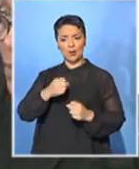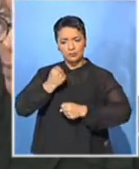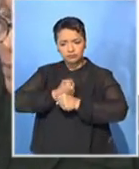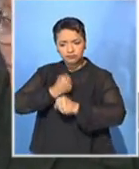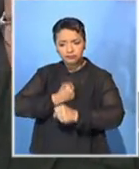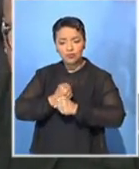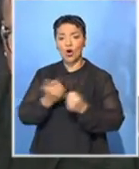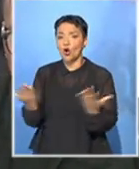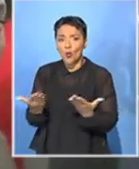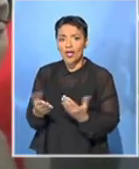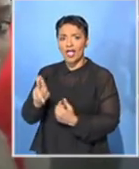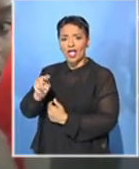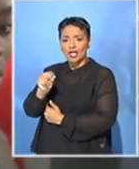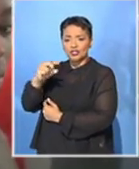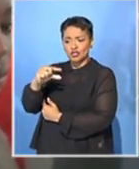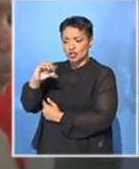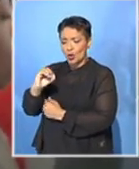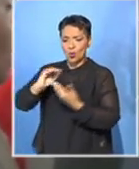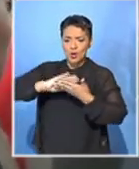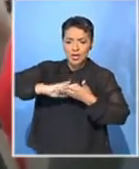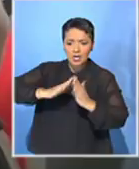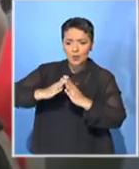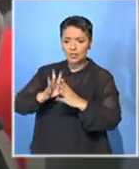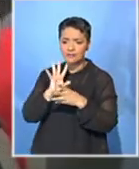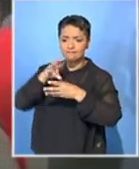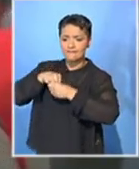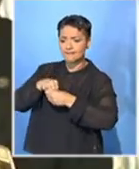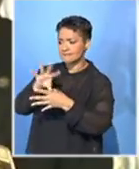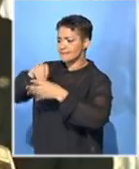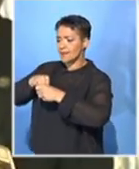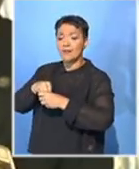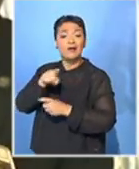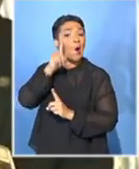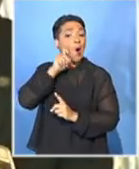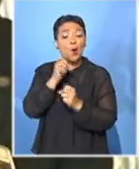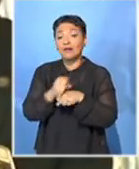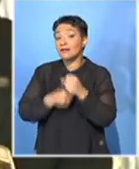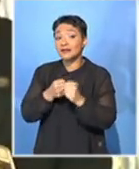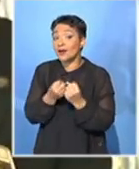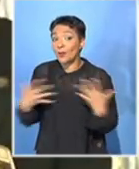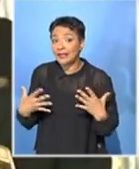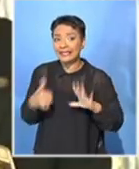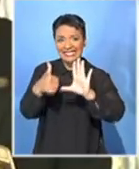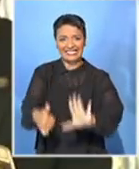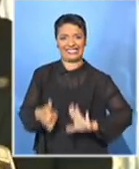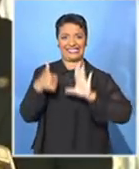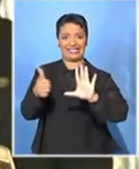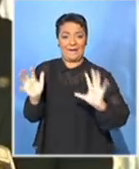community organizations by age 16 when he became secretary